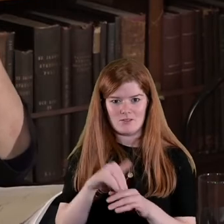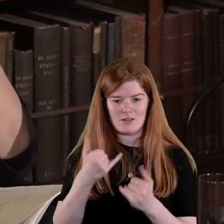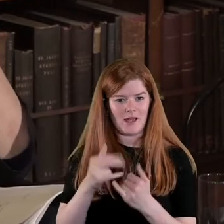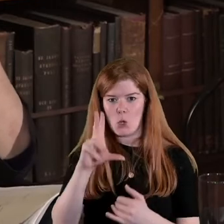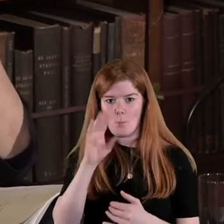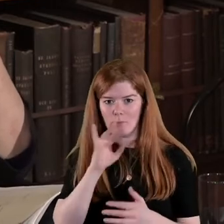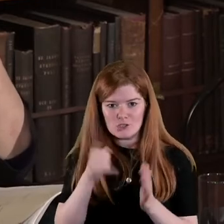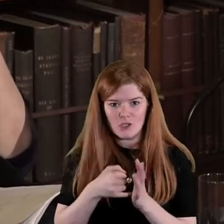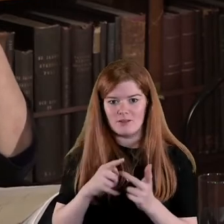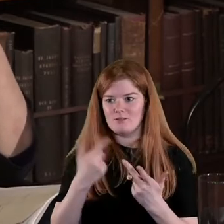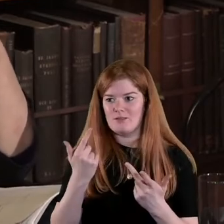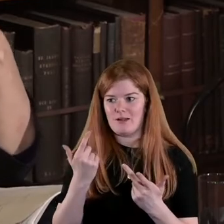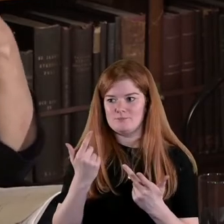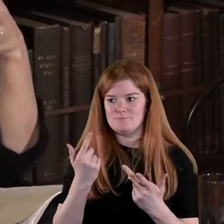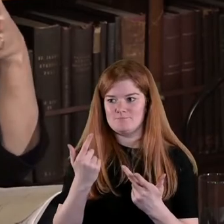consent